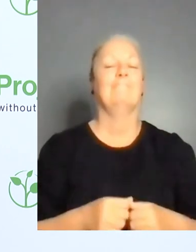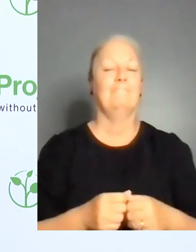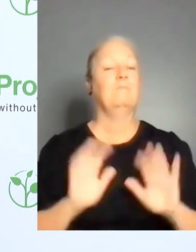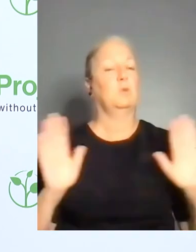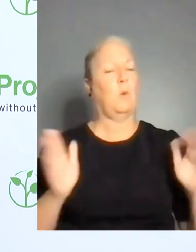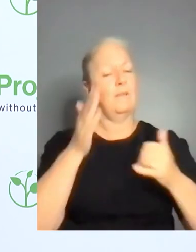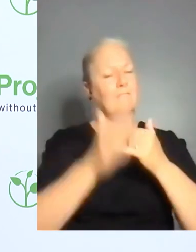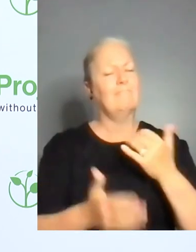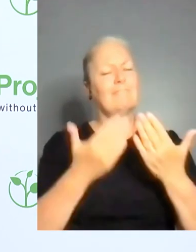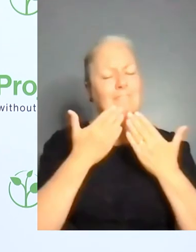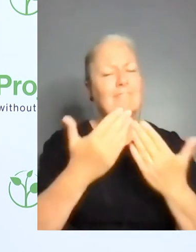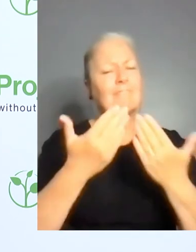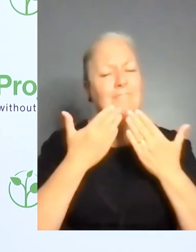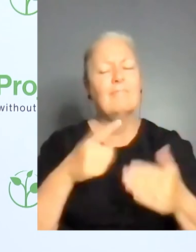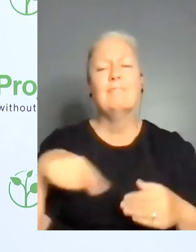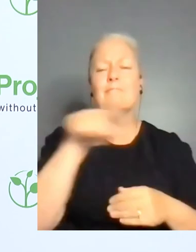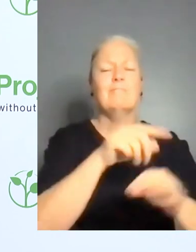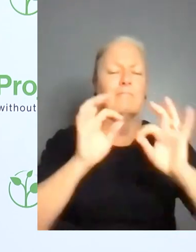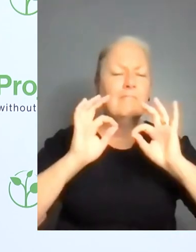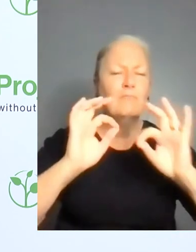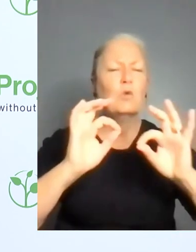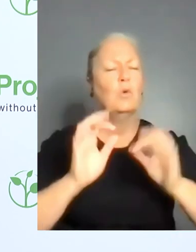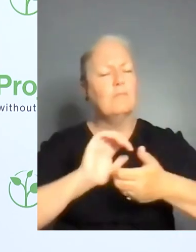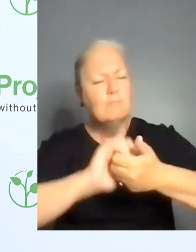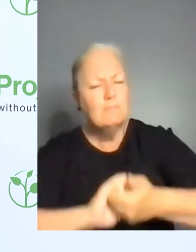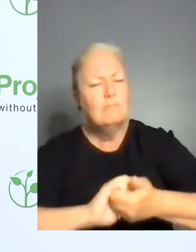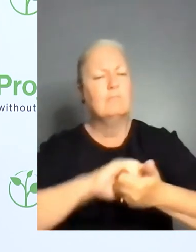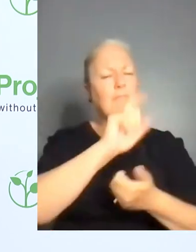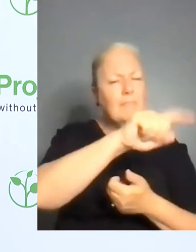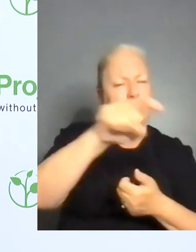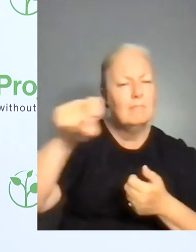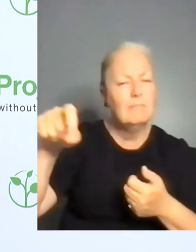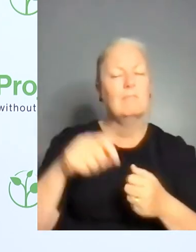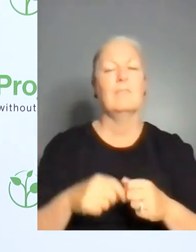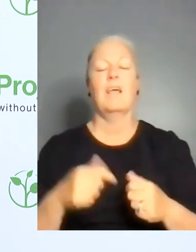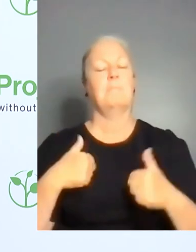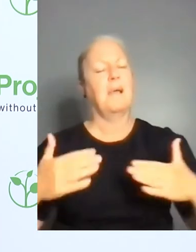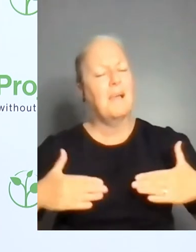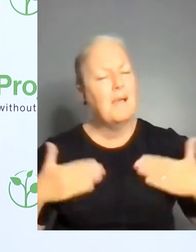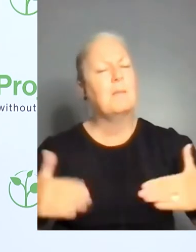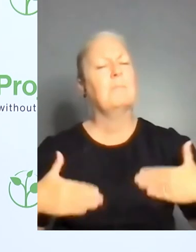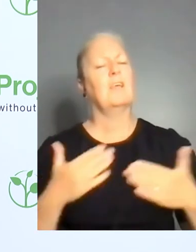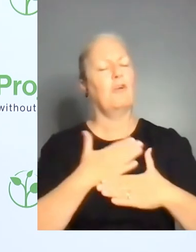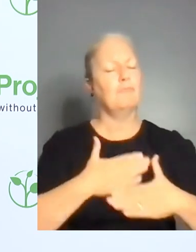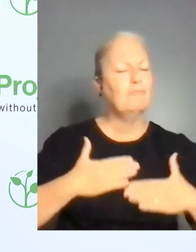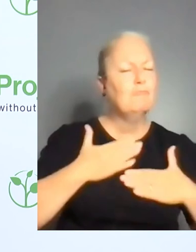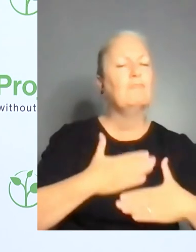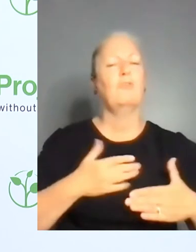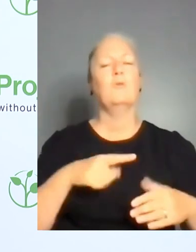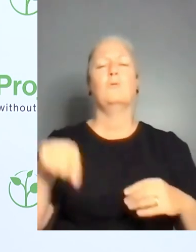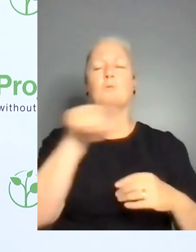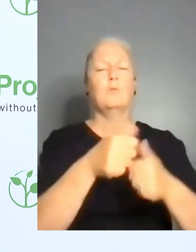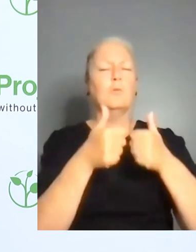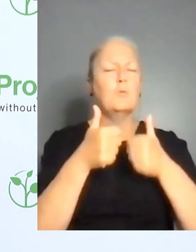enable me. It was a great pleasure and also a great content and impact that you brought to the Zero Project